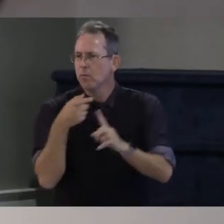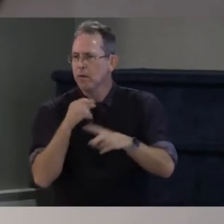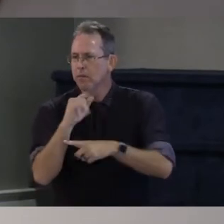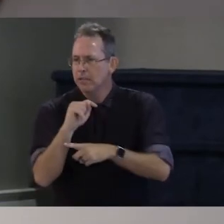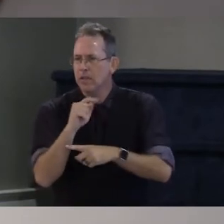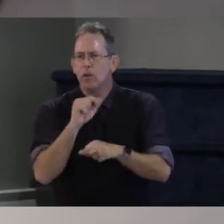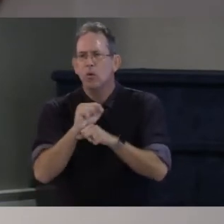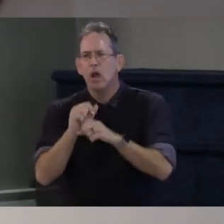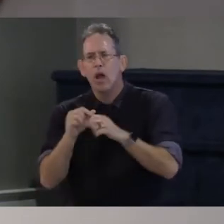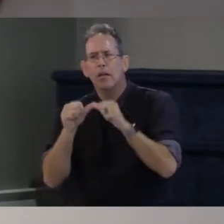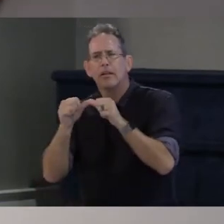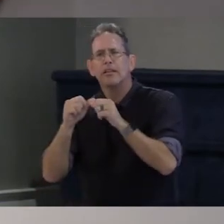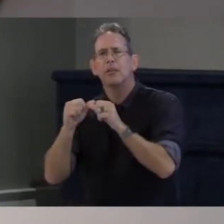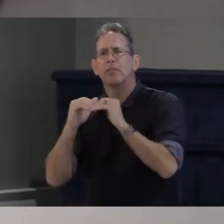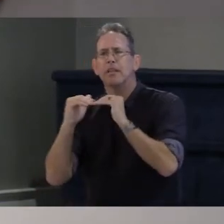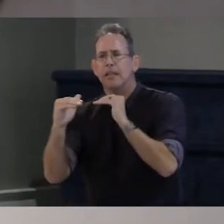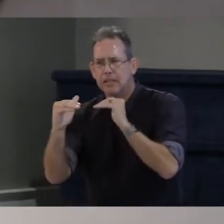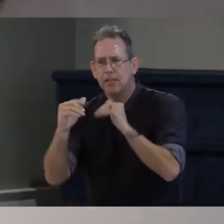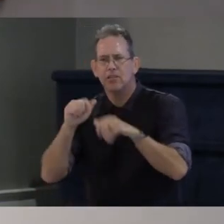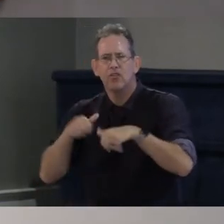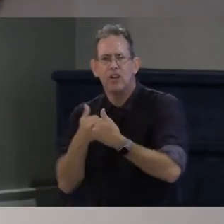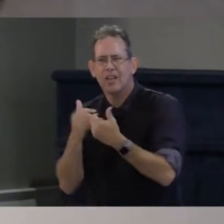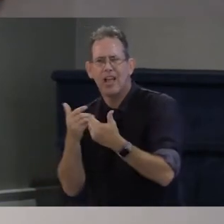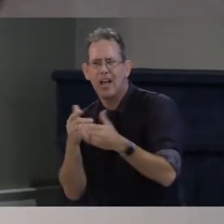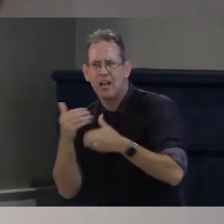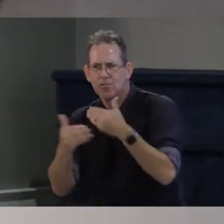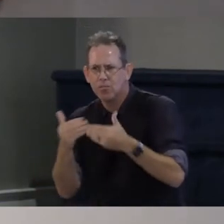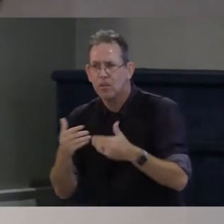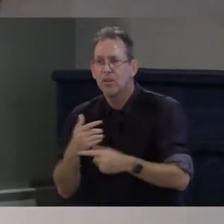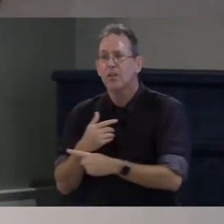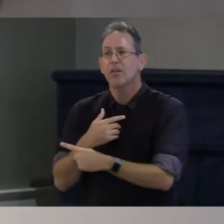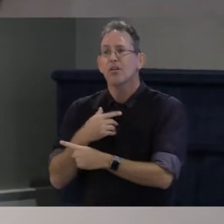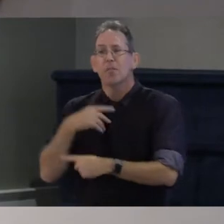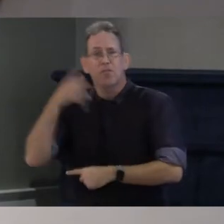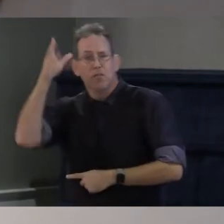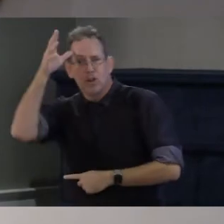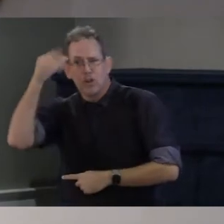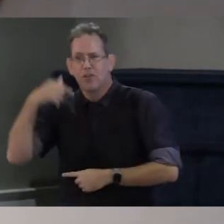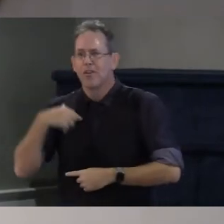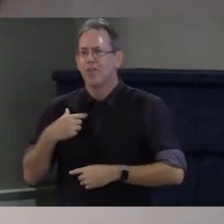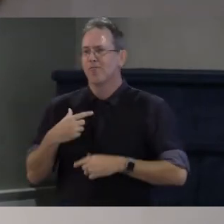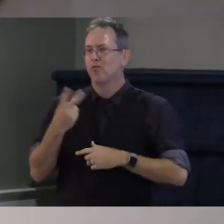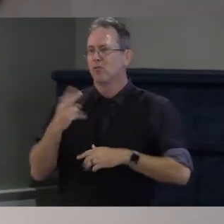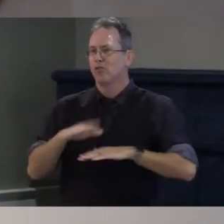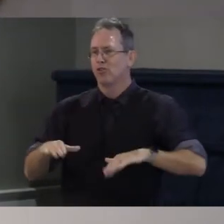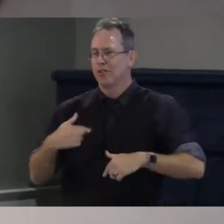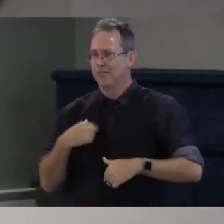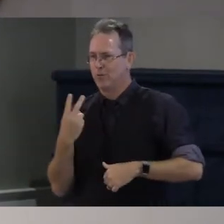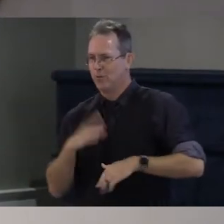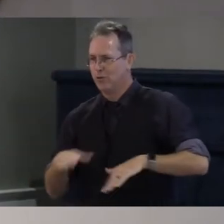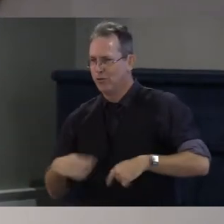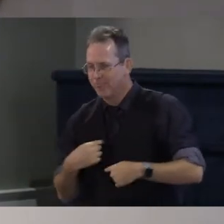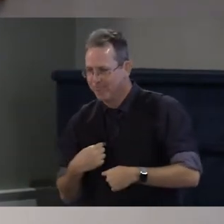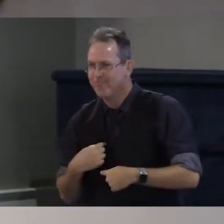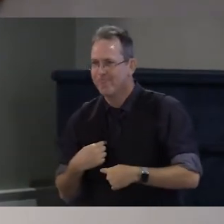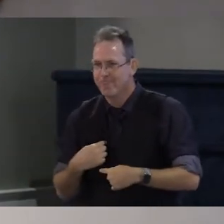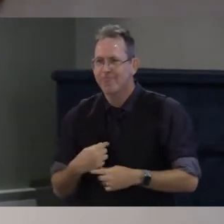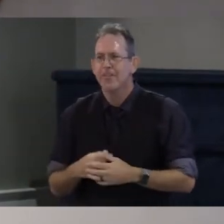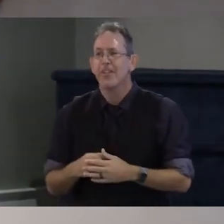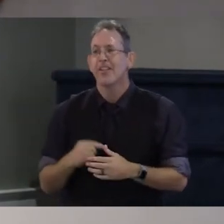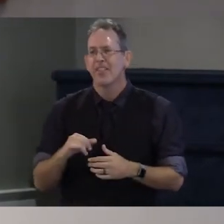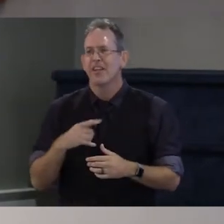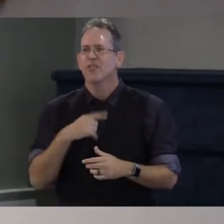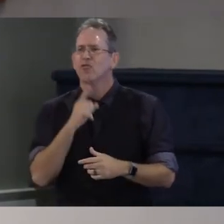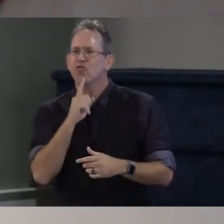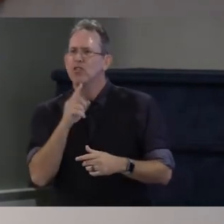challenges I'm also a father of two young under three year olds and that is the real reason I'm